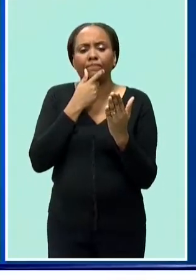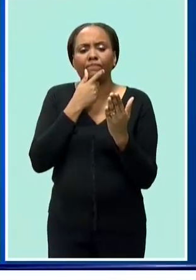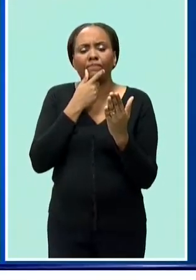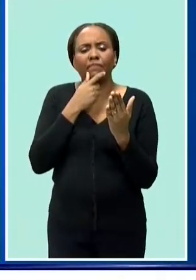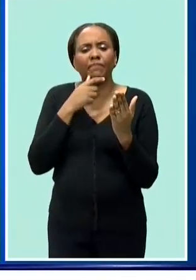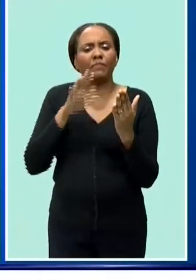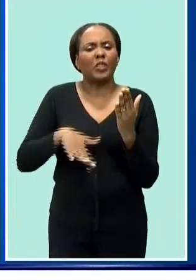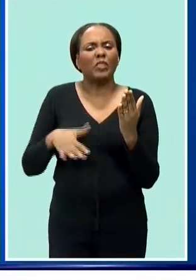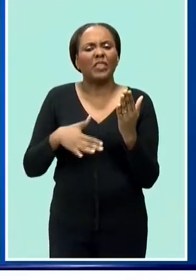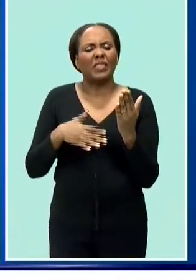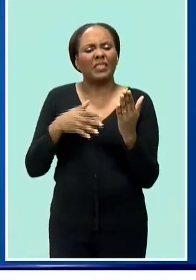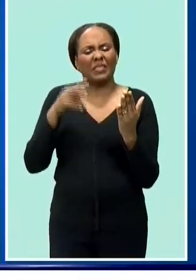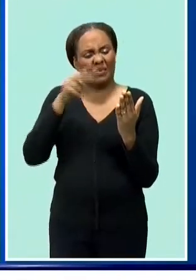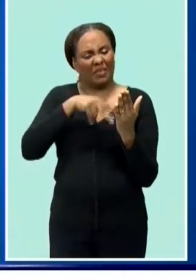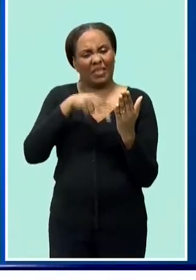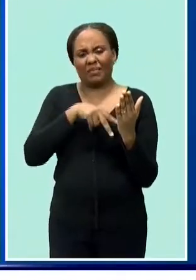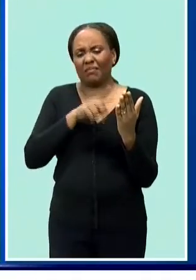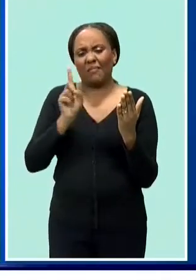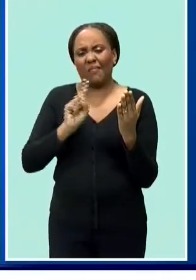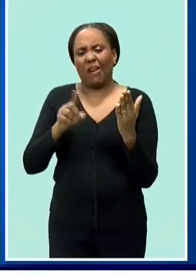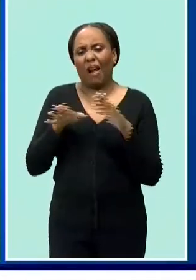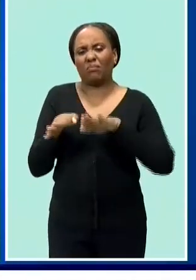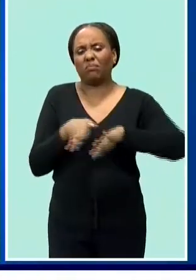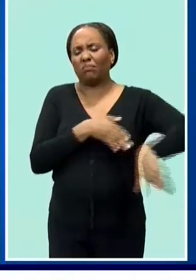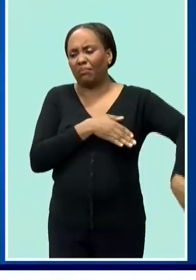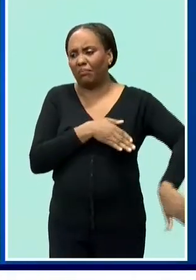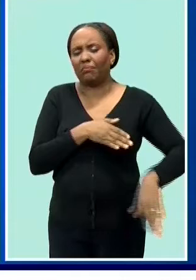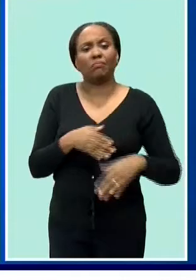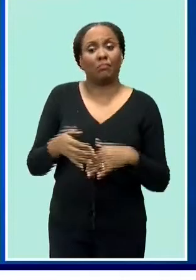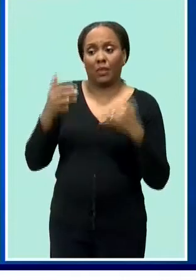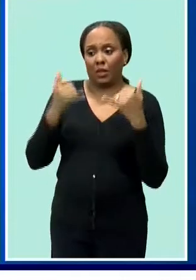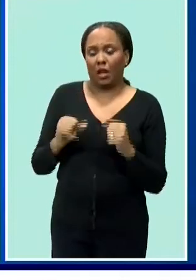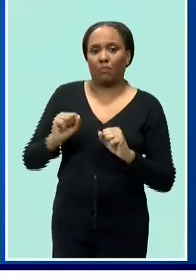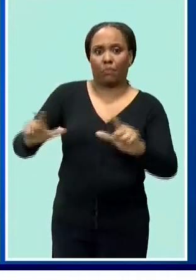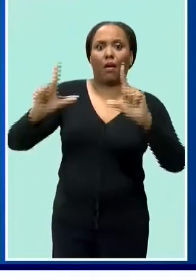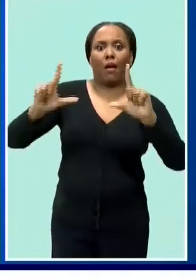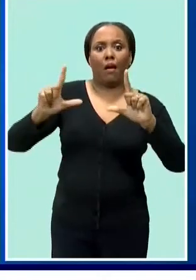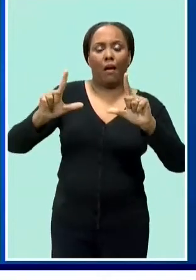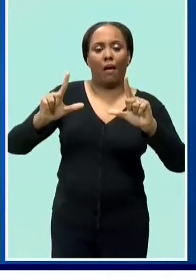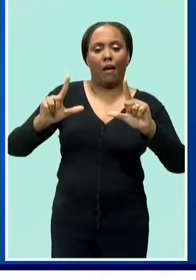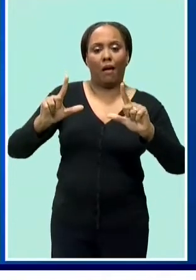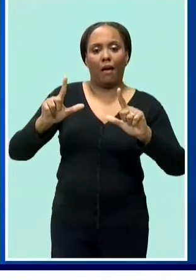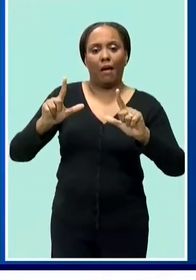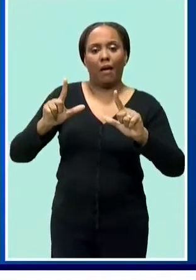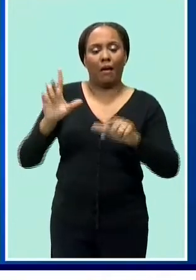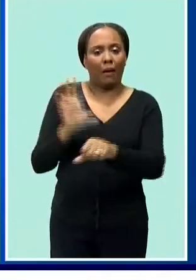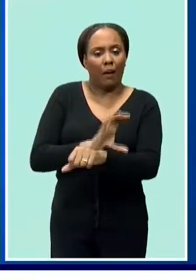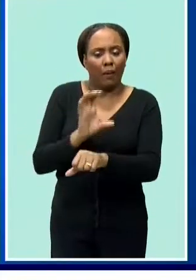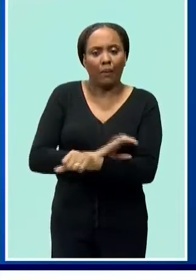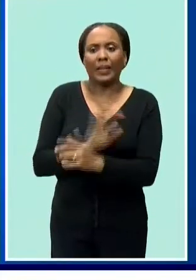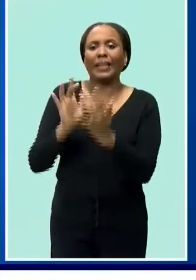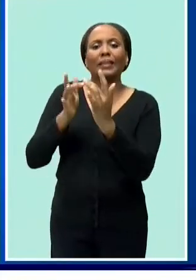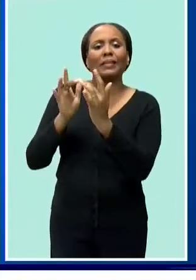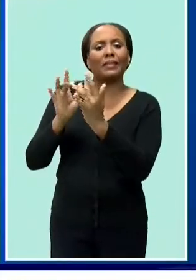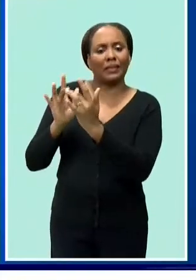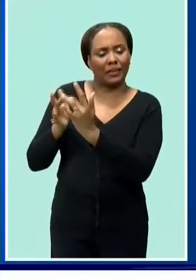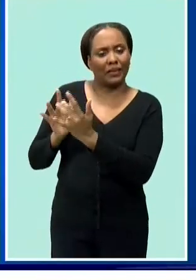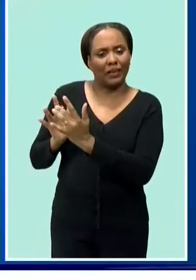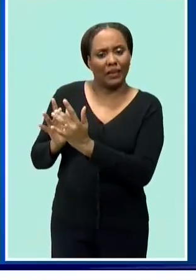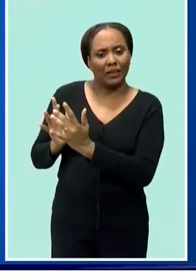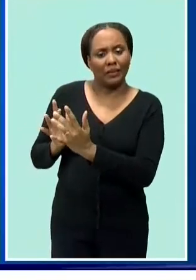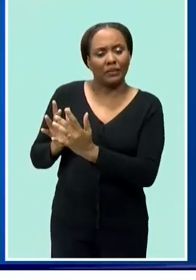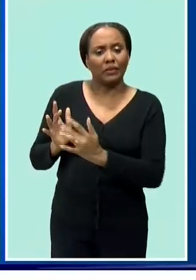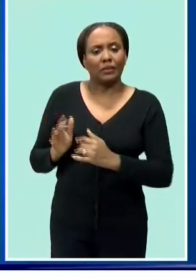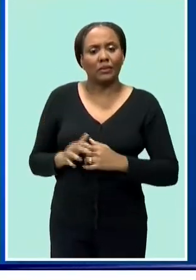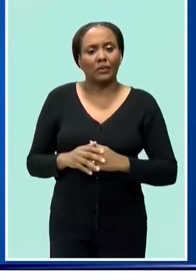modes of receiving information which we see all the time in the ministry of information and so once you can